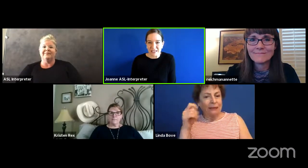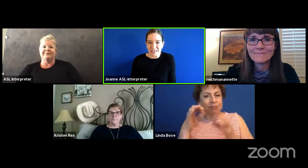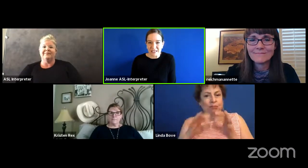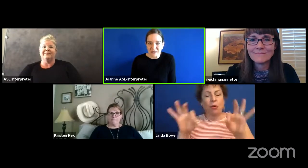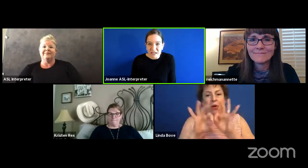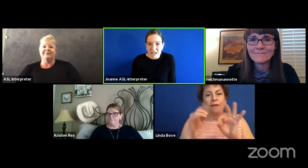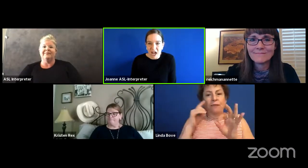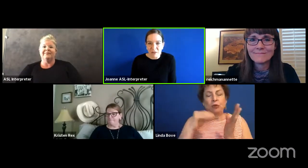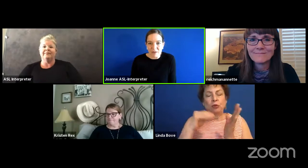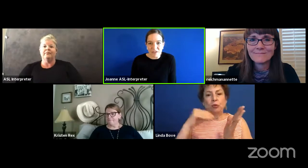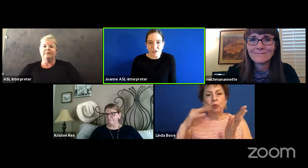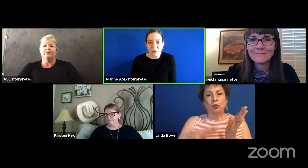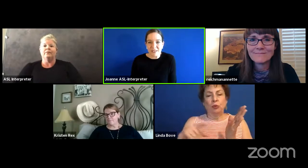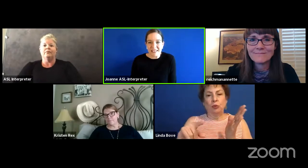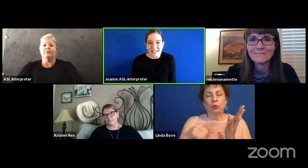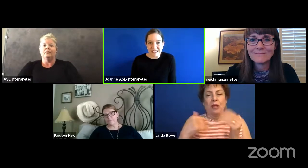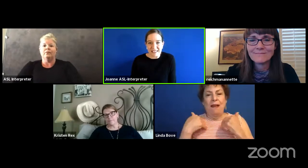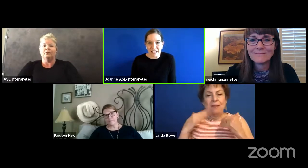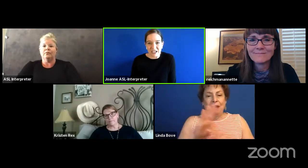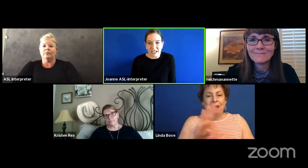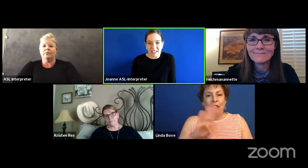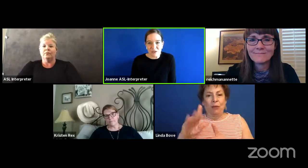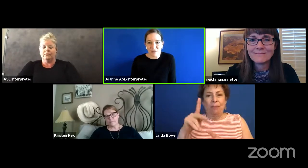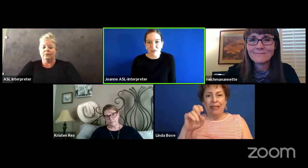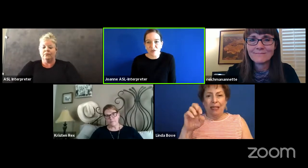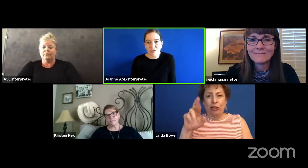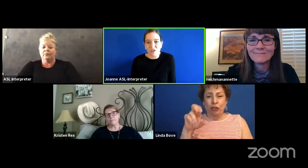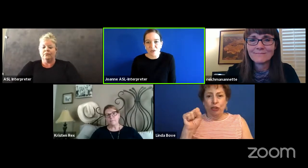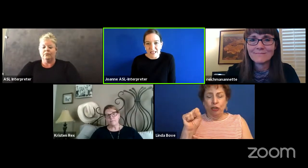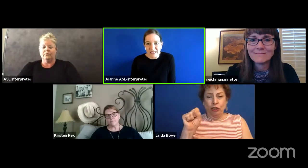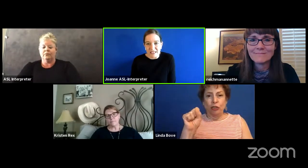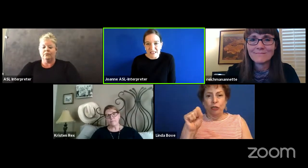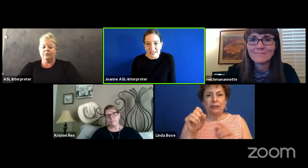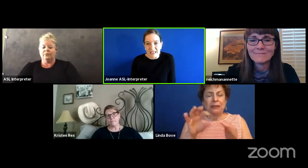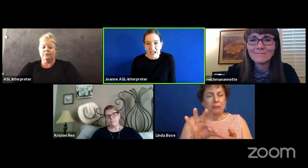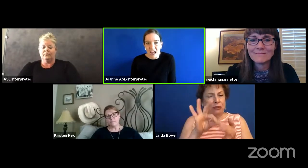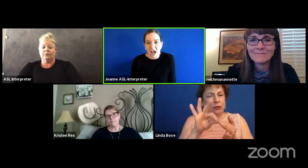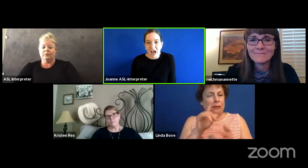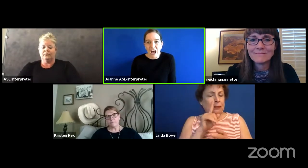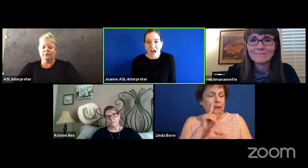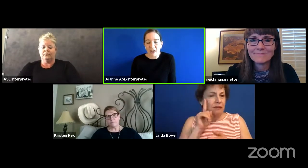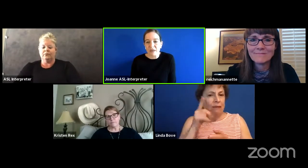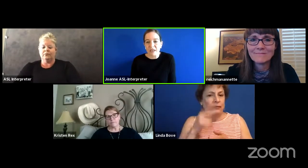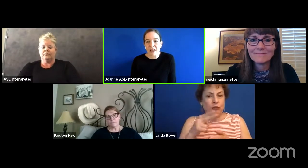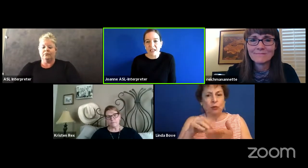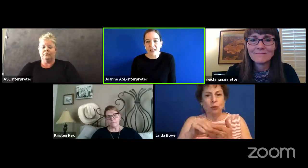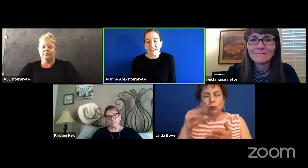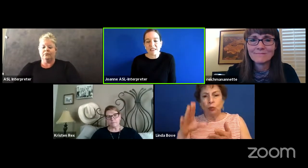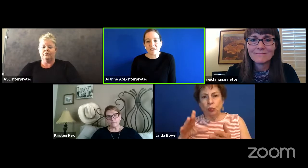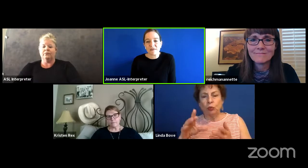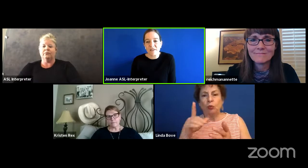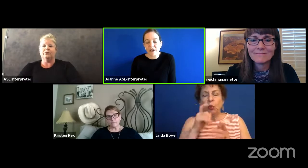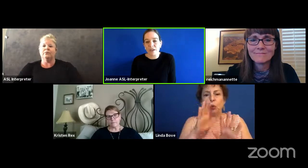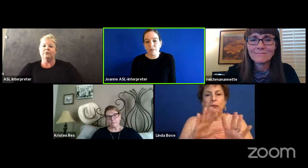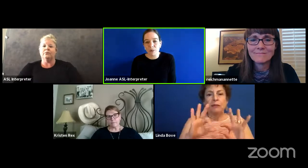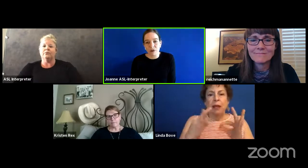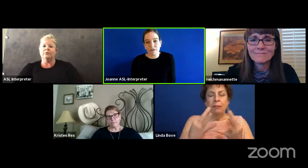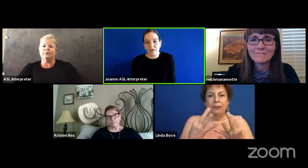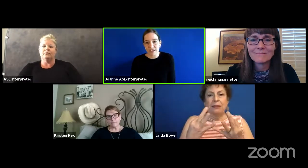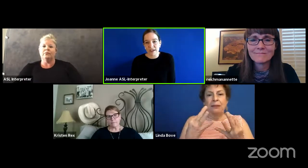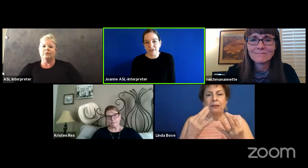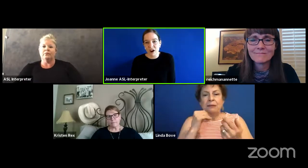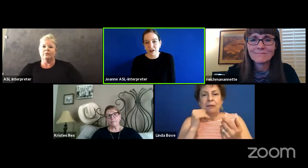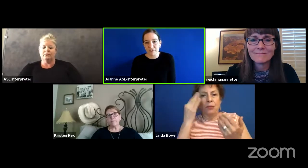students. Um, you have to do what's necessary. Um, for those students, um, it's very